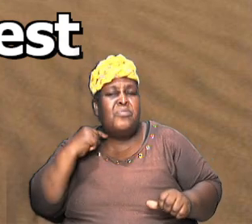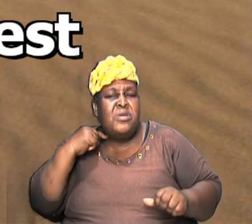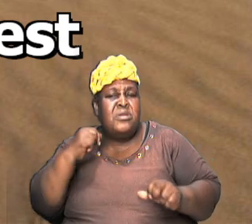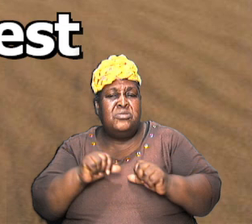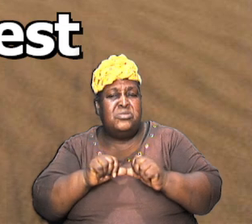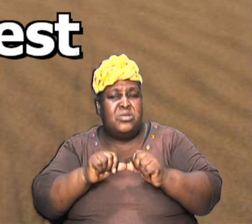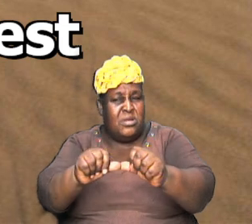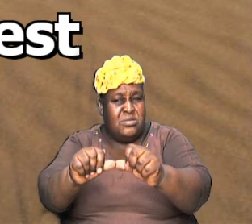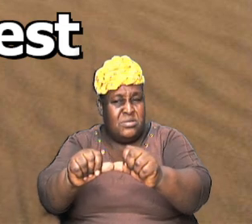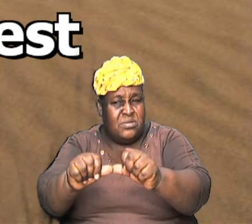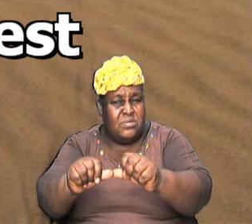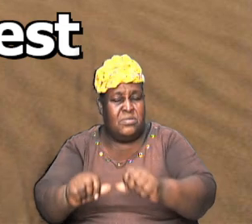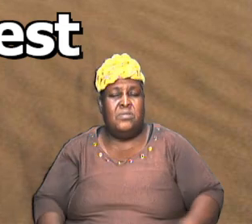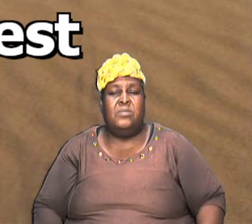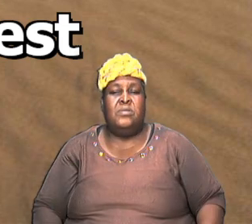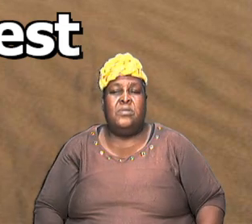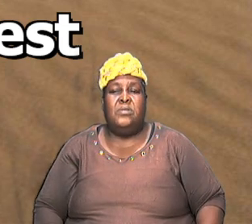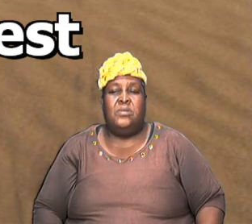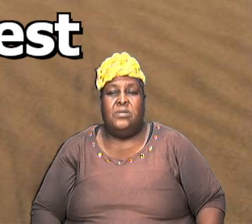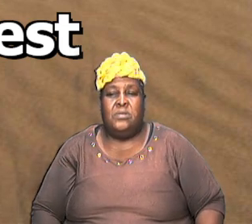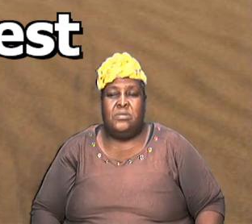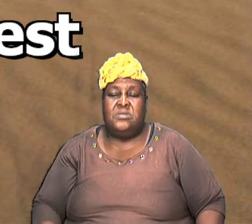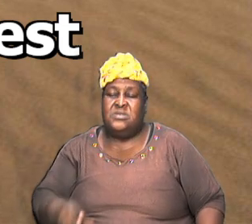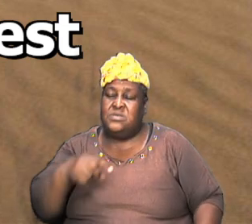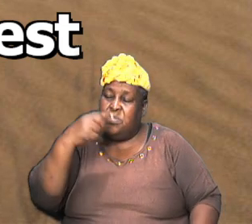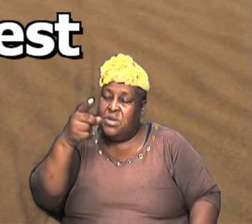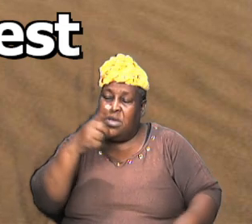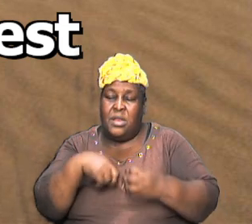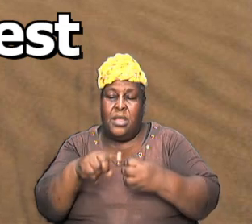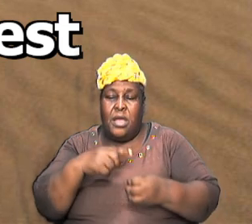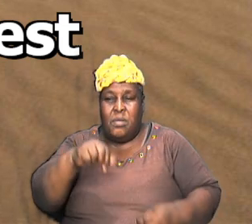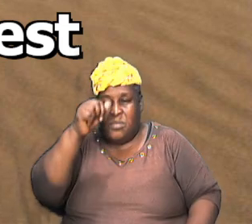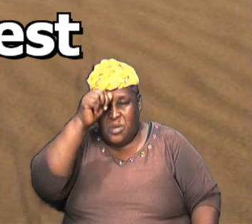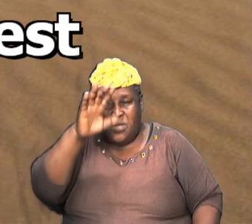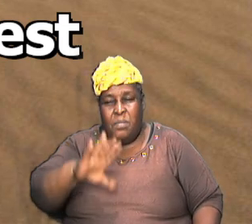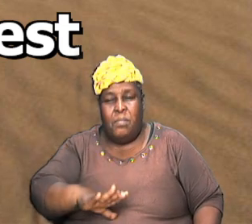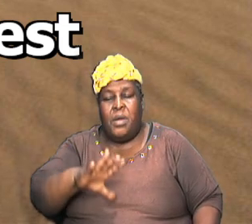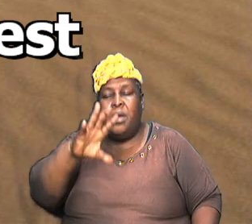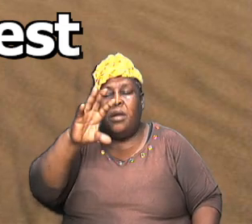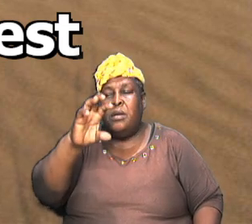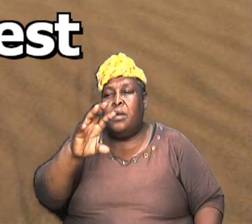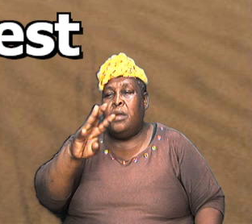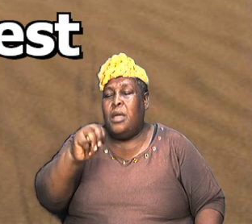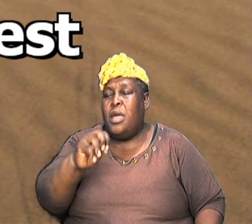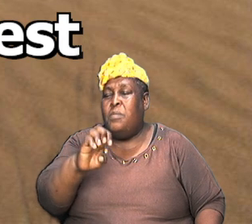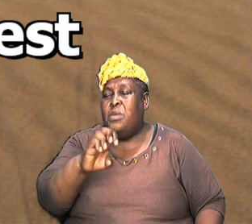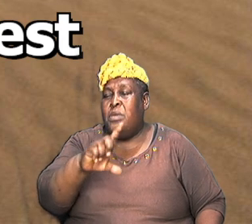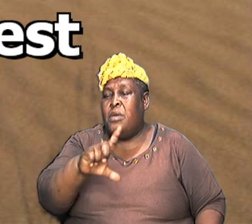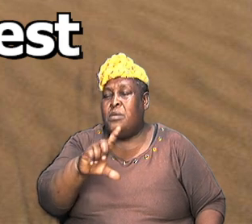continually he's talking about Melchizedek you know so brothers and sisters this Melchizedek